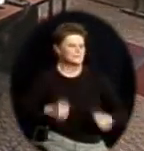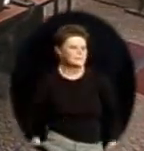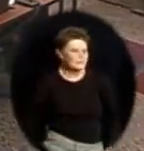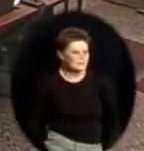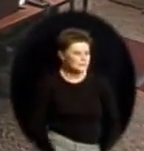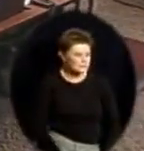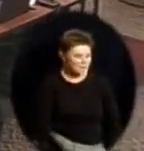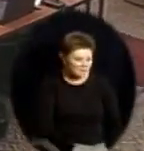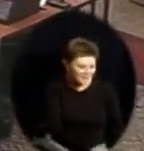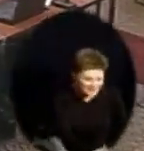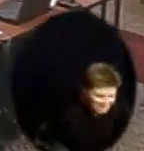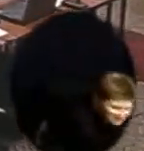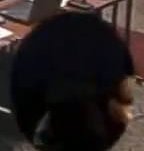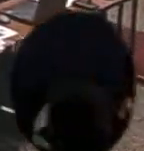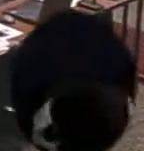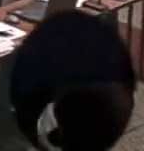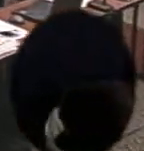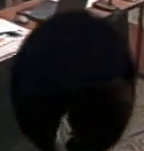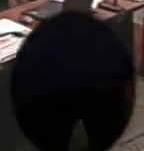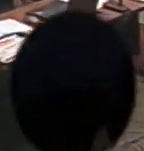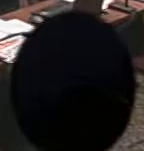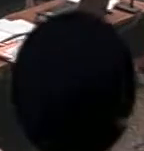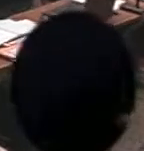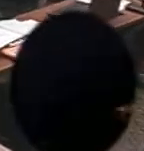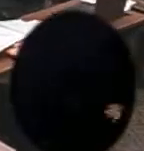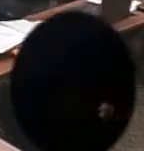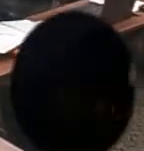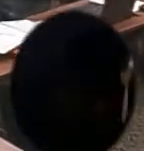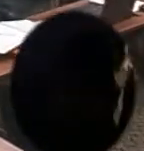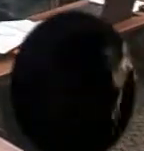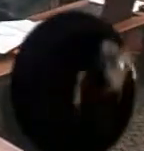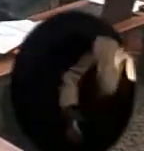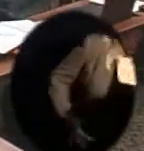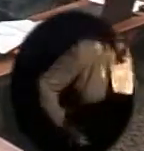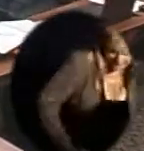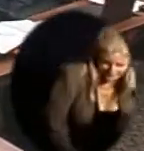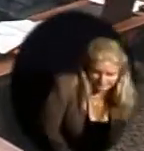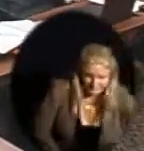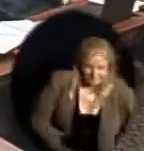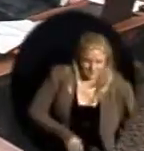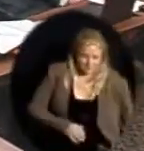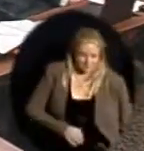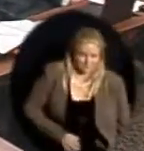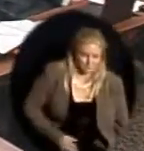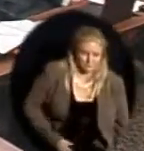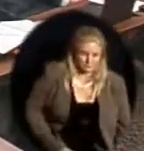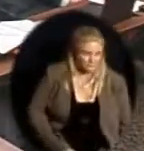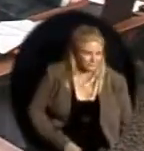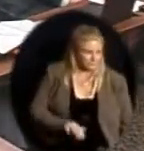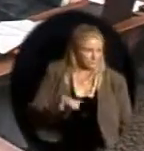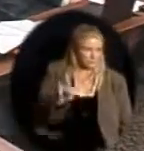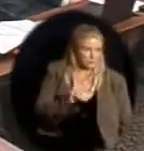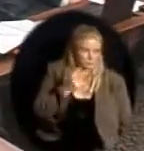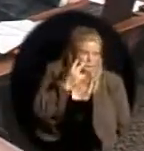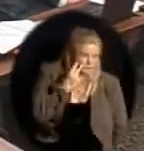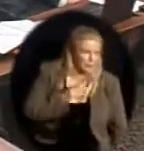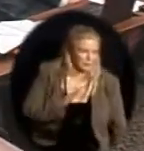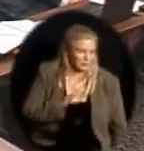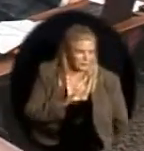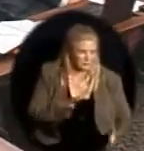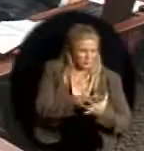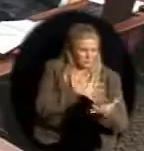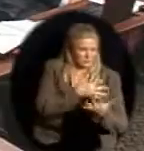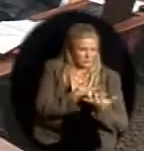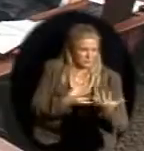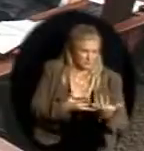Thank you very much. Also, you saw on your agenda those who had